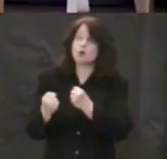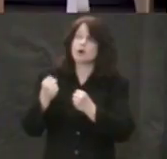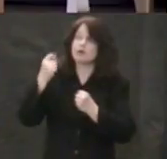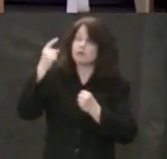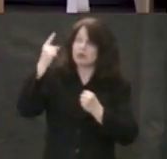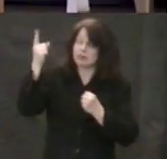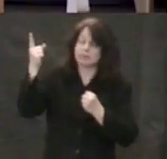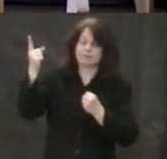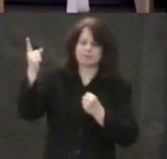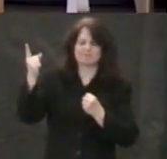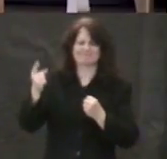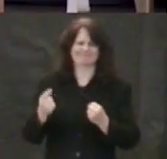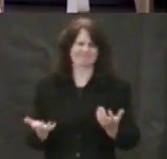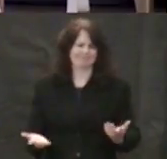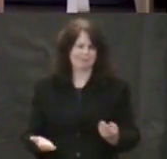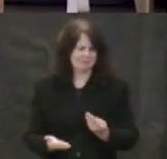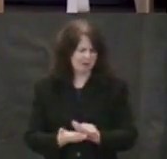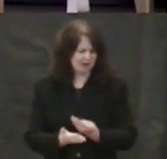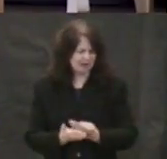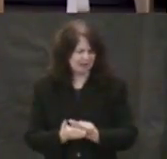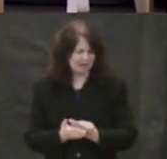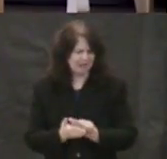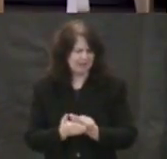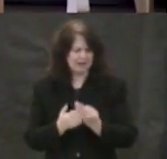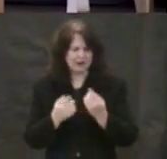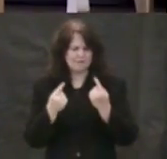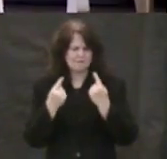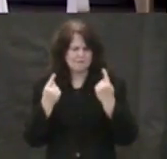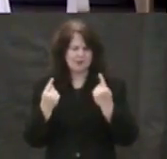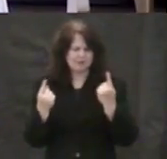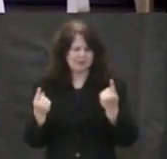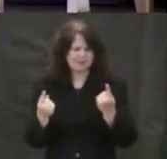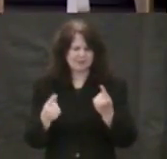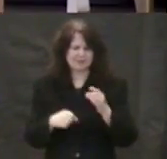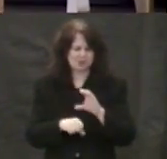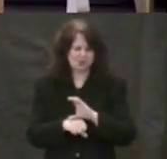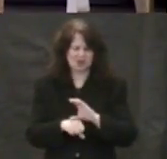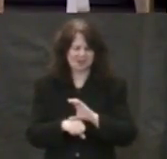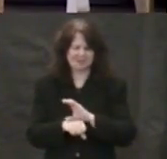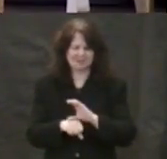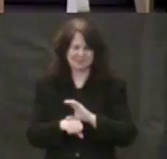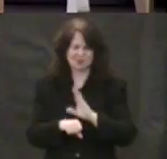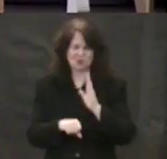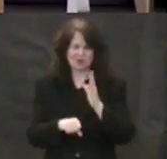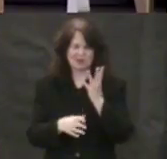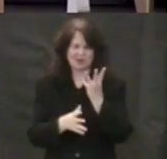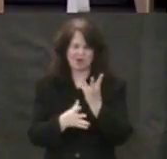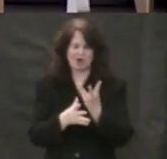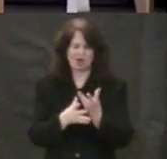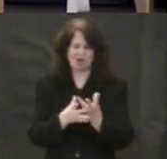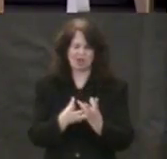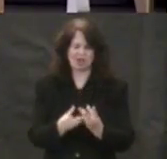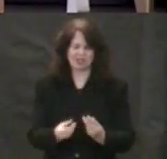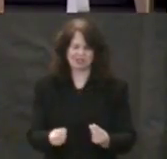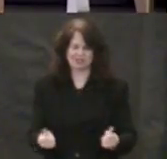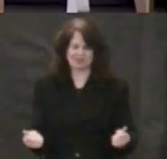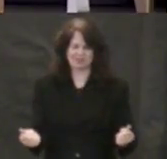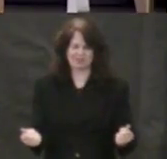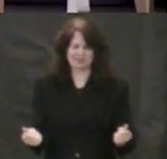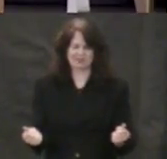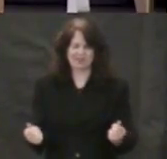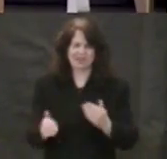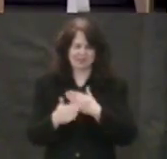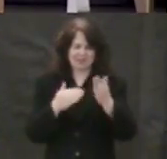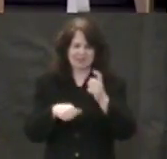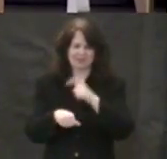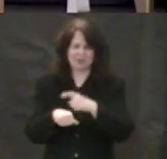Money and fame and chocolate will all pass away. In the end, we